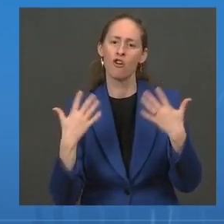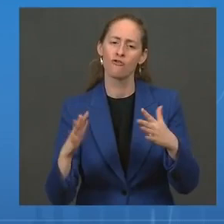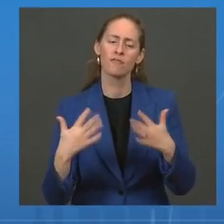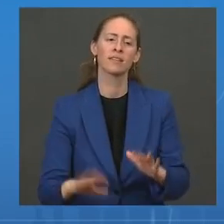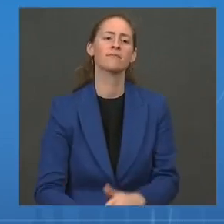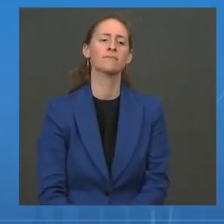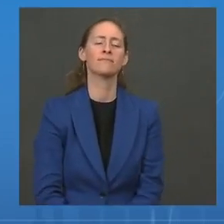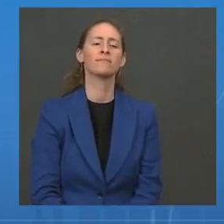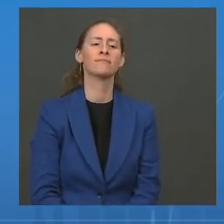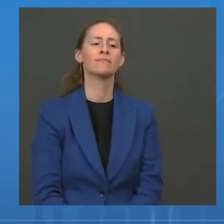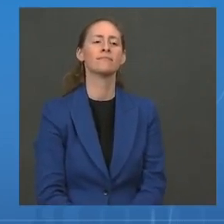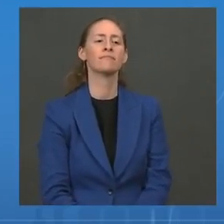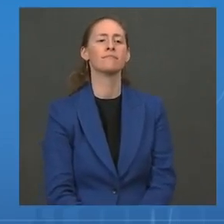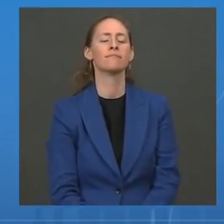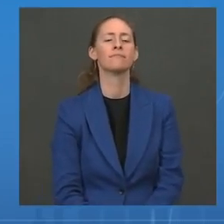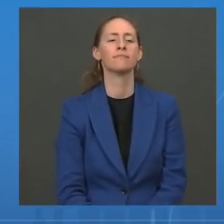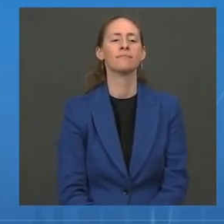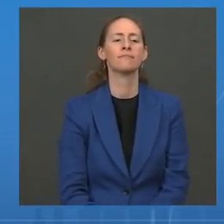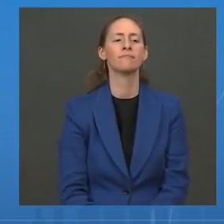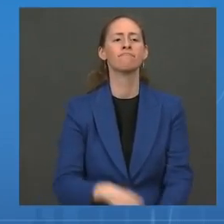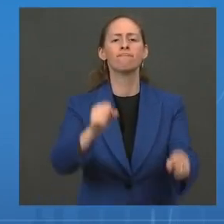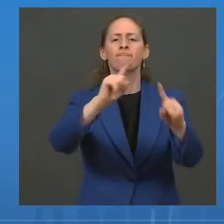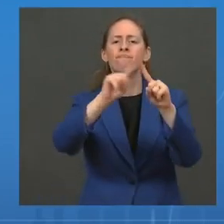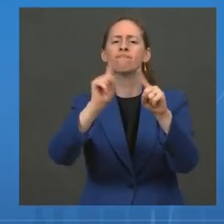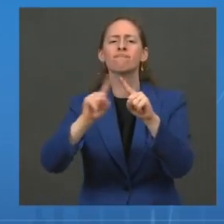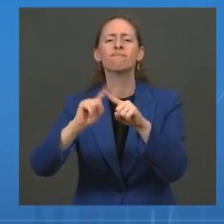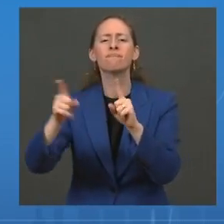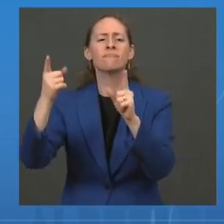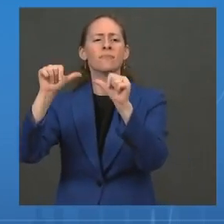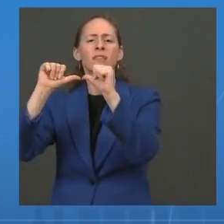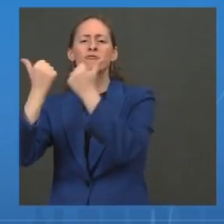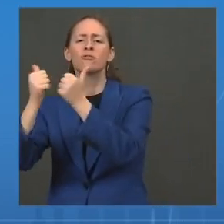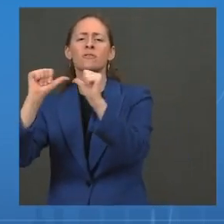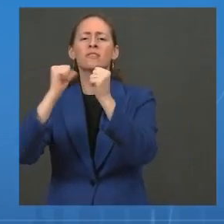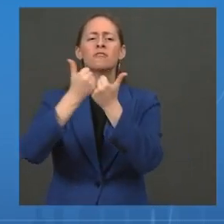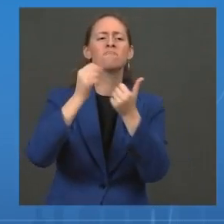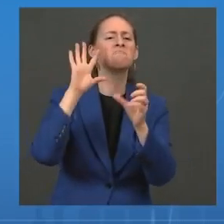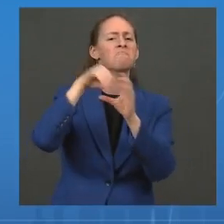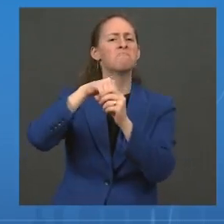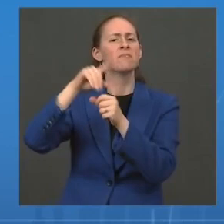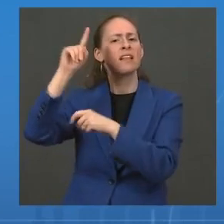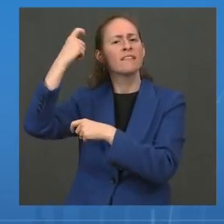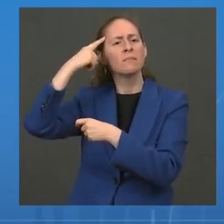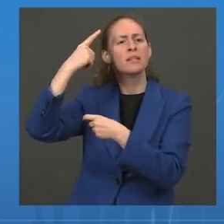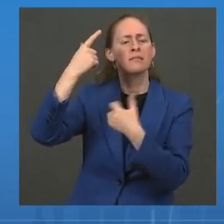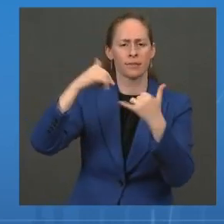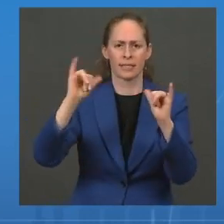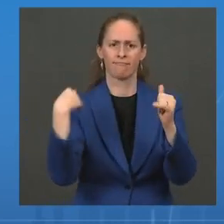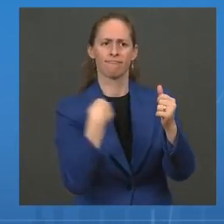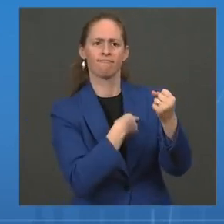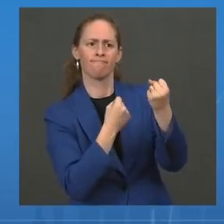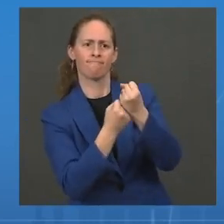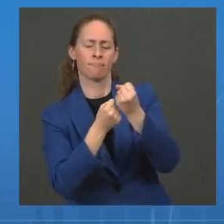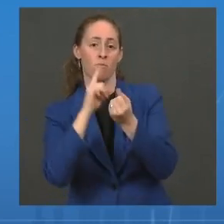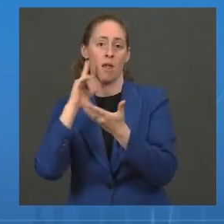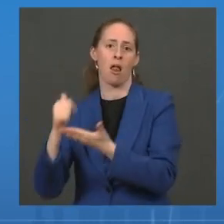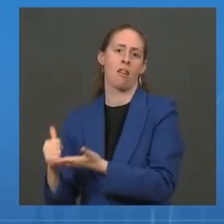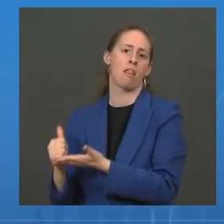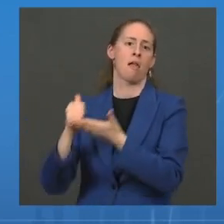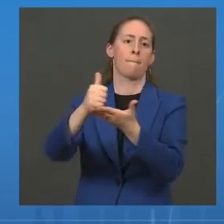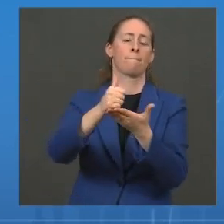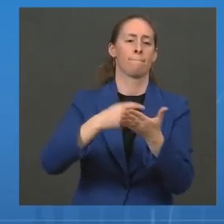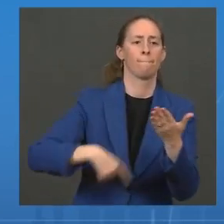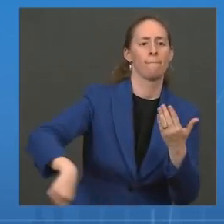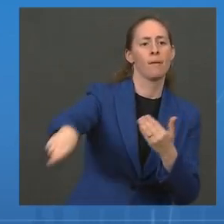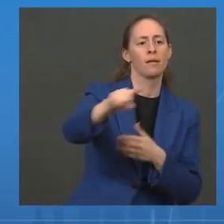across the federal government underscoring that whole of government commitment to equity. And as Jeff noted, the gaps